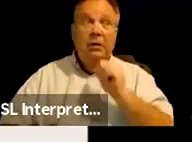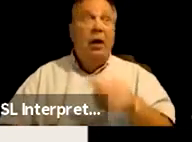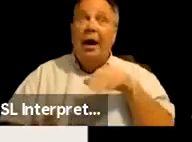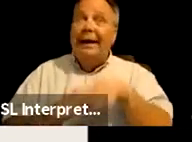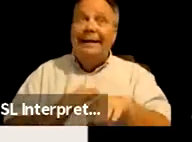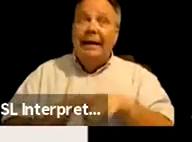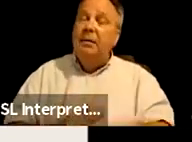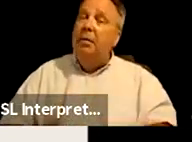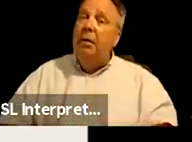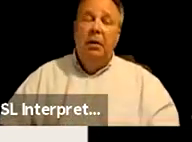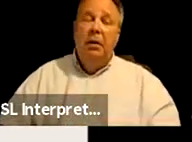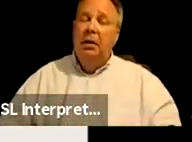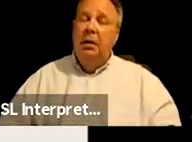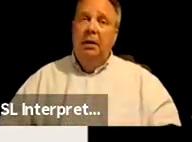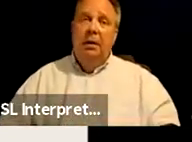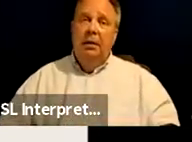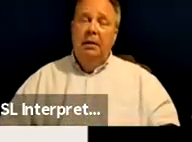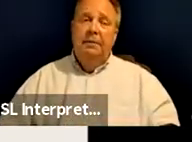Um,